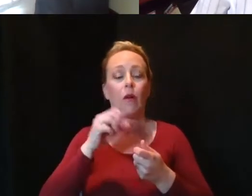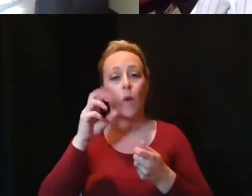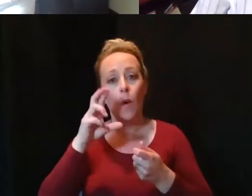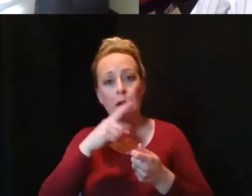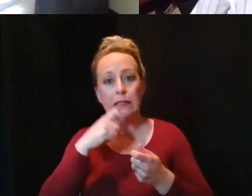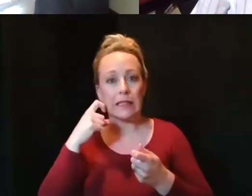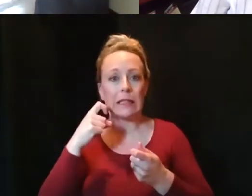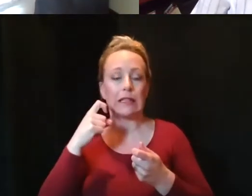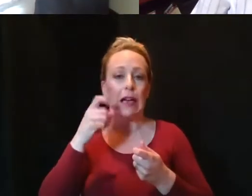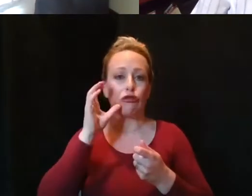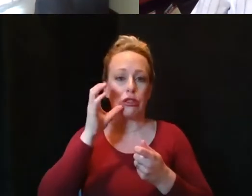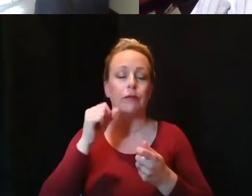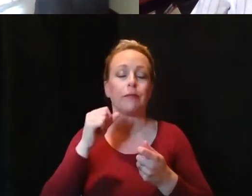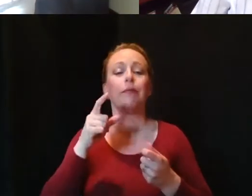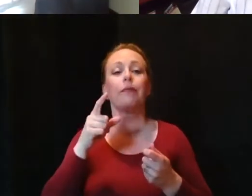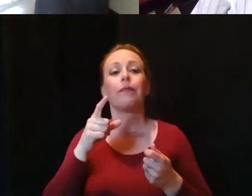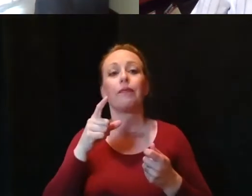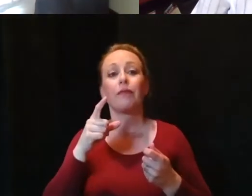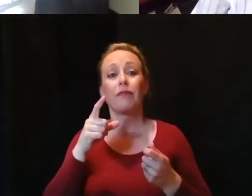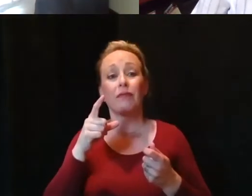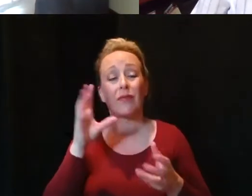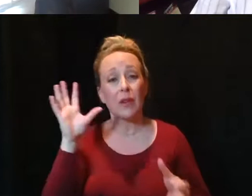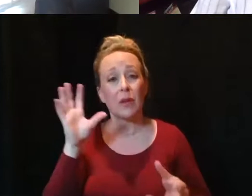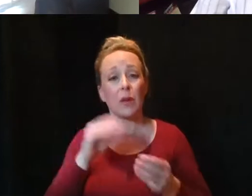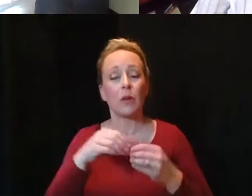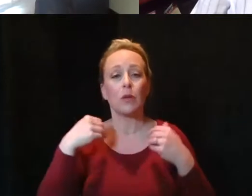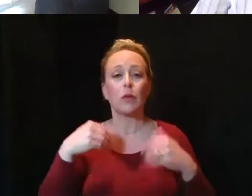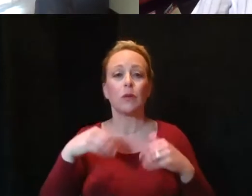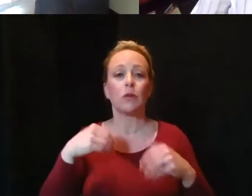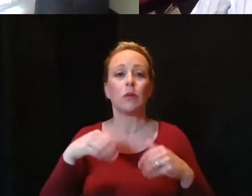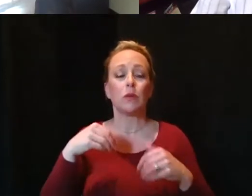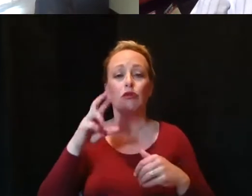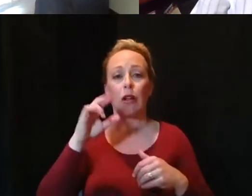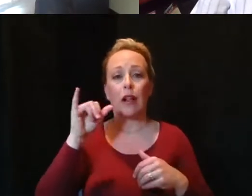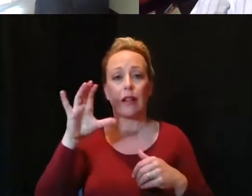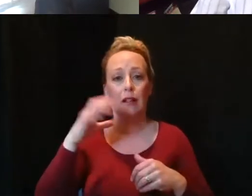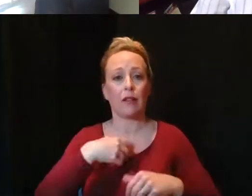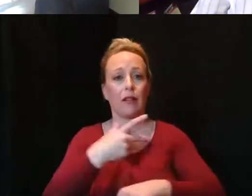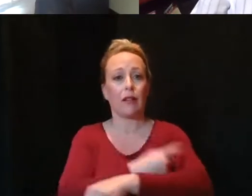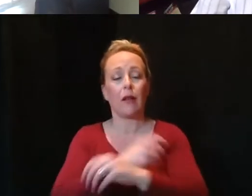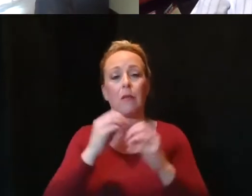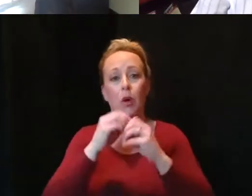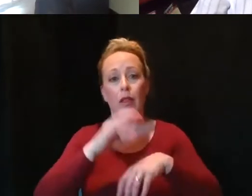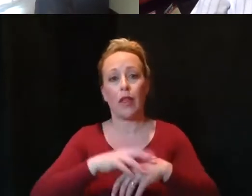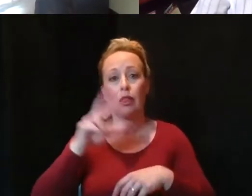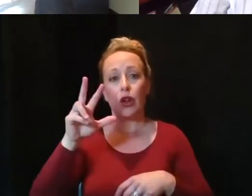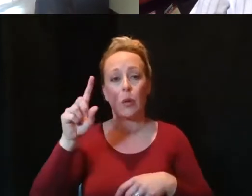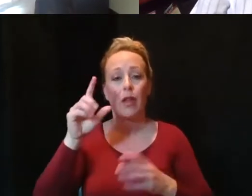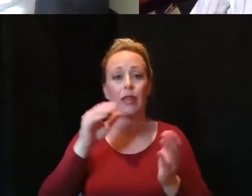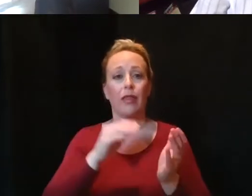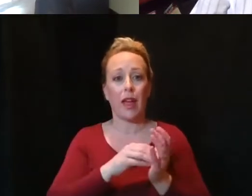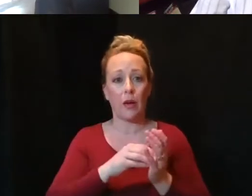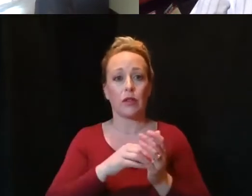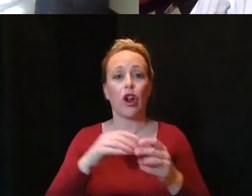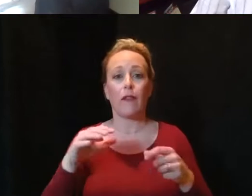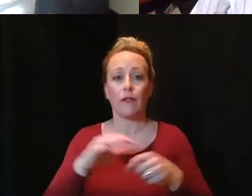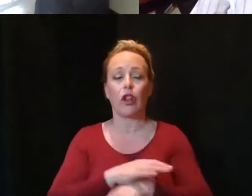,000 vaccine doses have been administered in Rock Island County and more than 31,000 people are